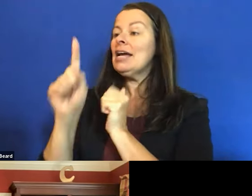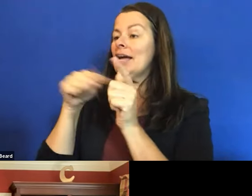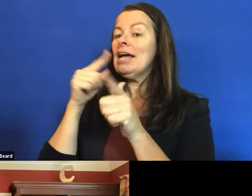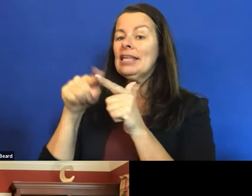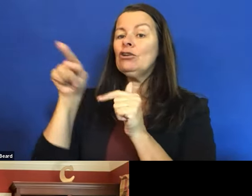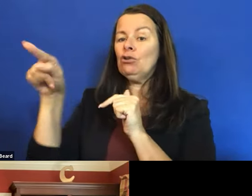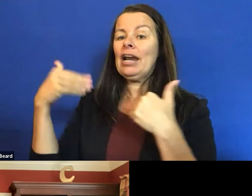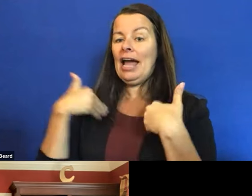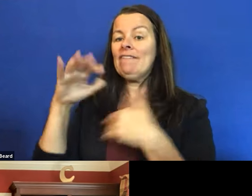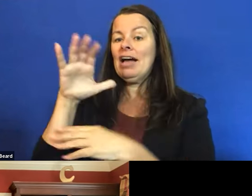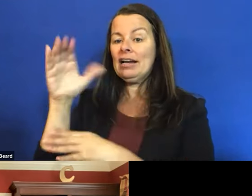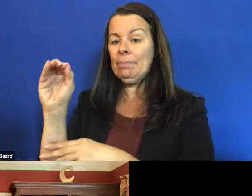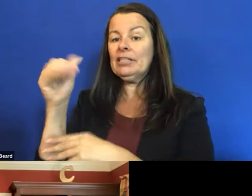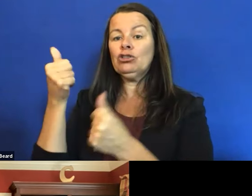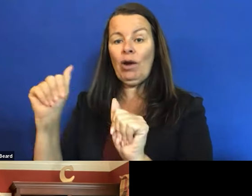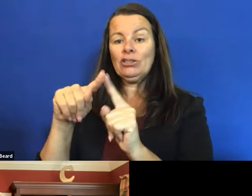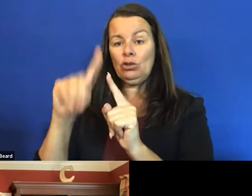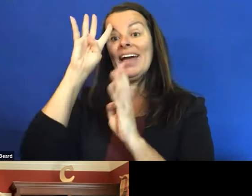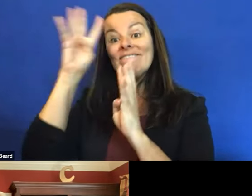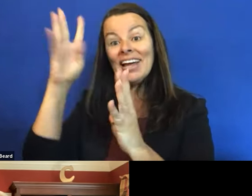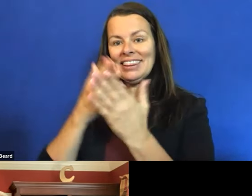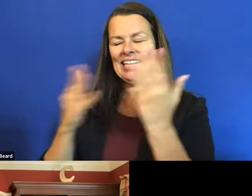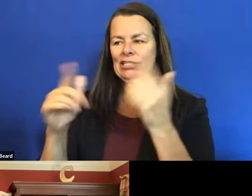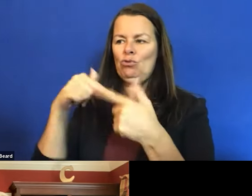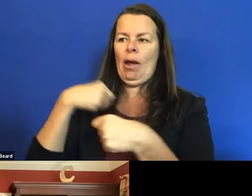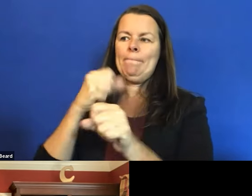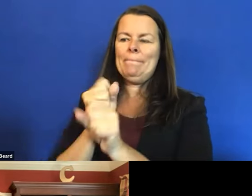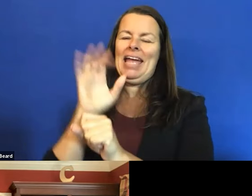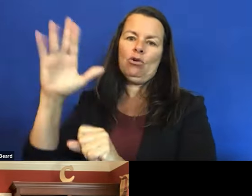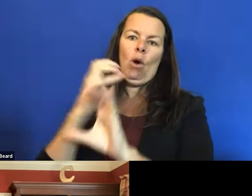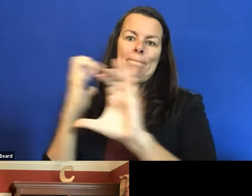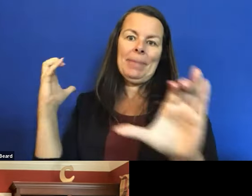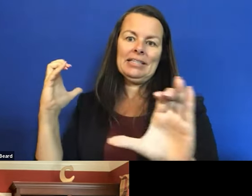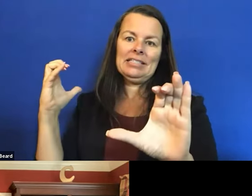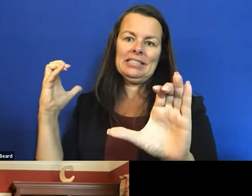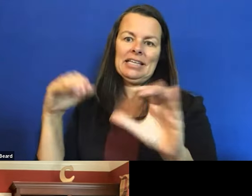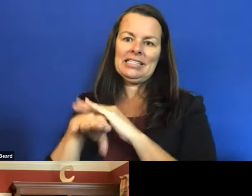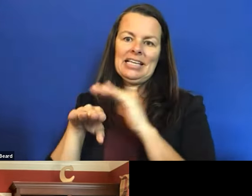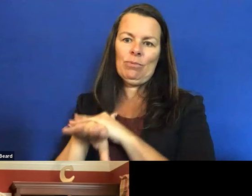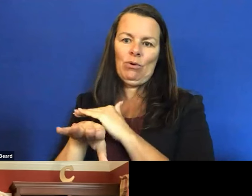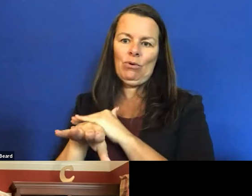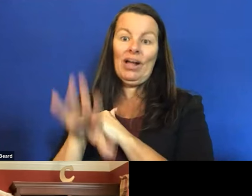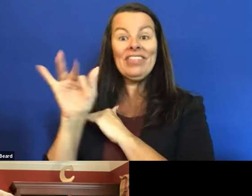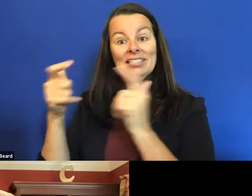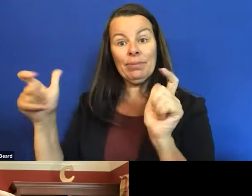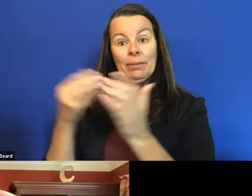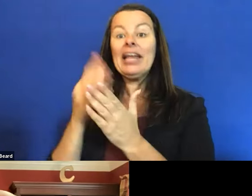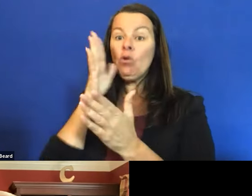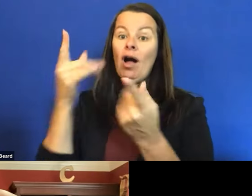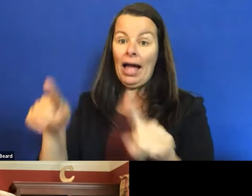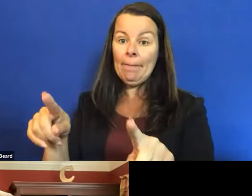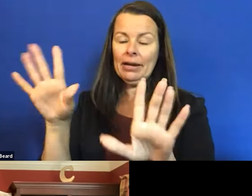companies trying to invent things to make your buses accessible. That's big money for them. And it'll happen. But we gave